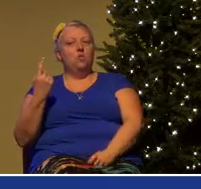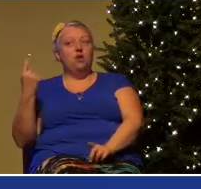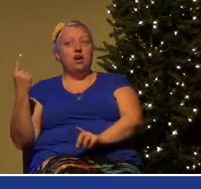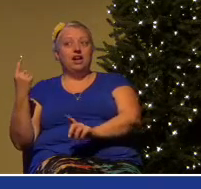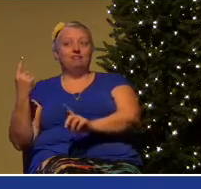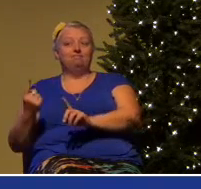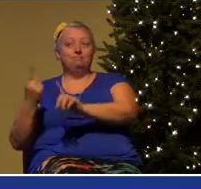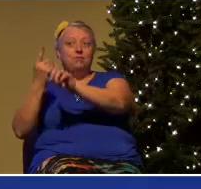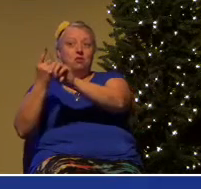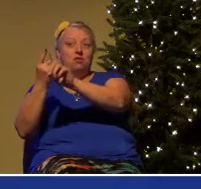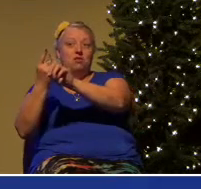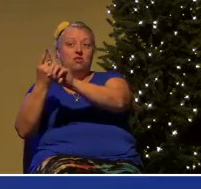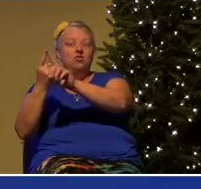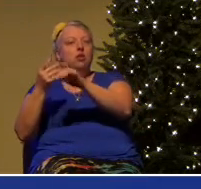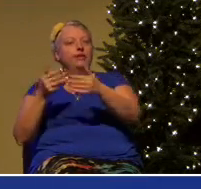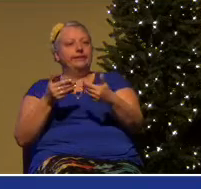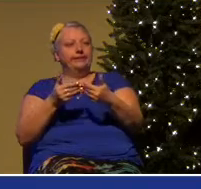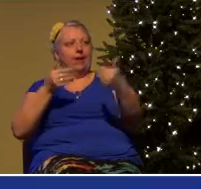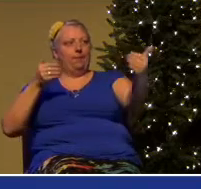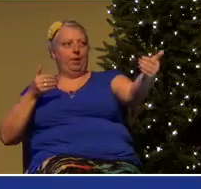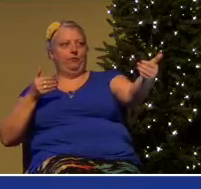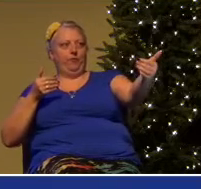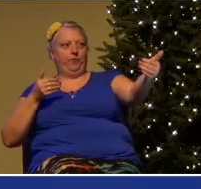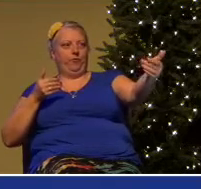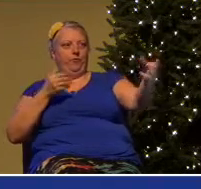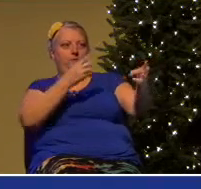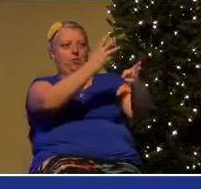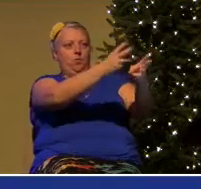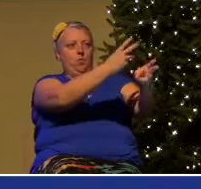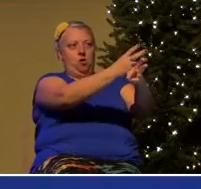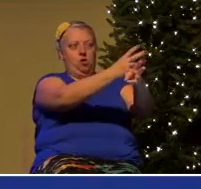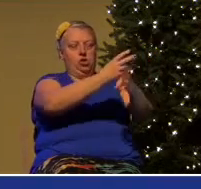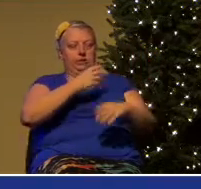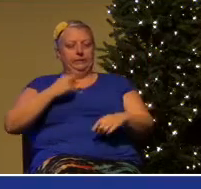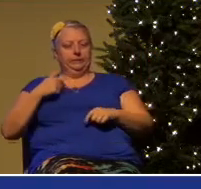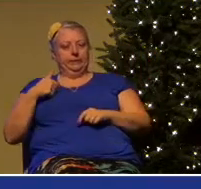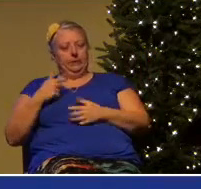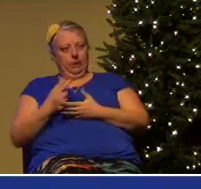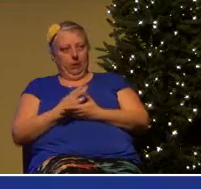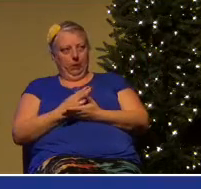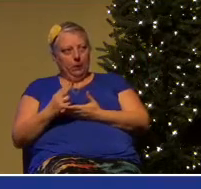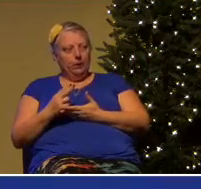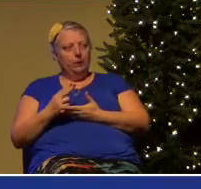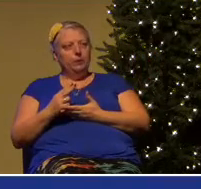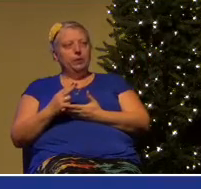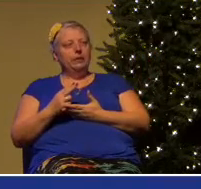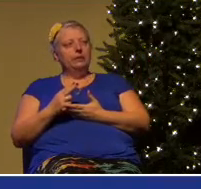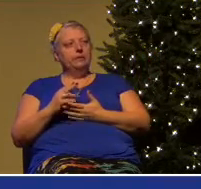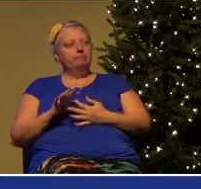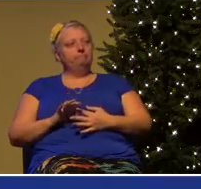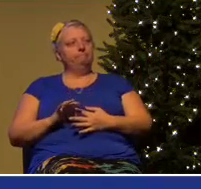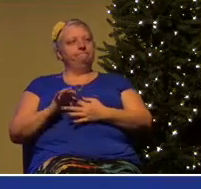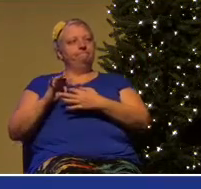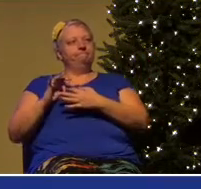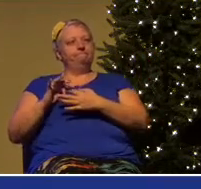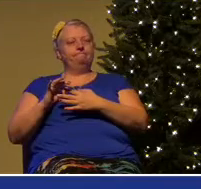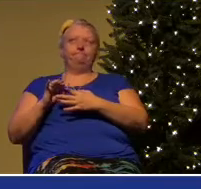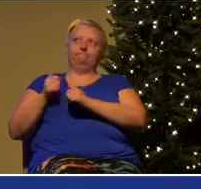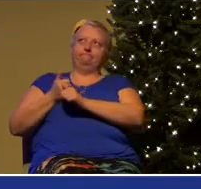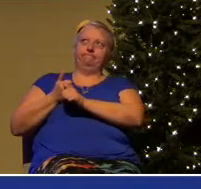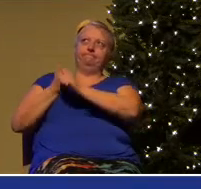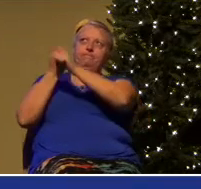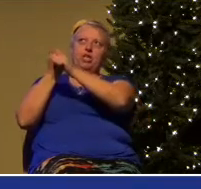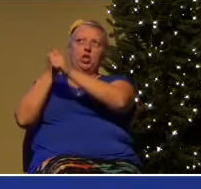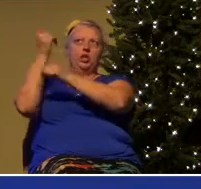church is to be separate from the world, to be holy, to be a distinct people who march to the beat of heaven.